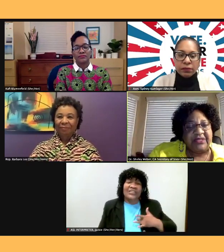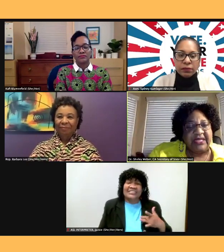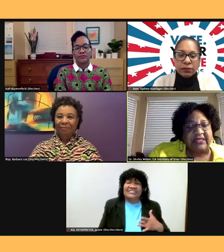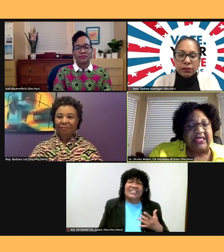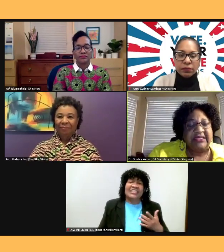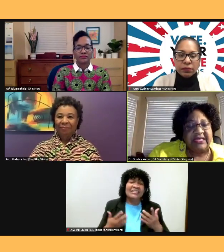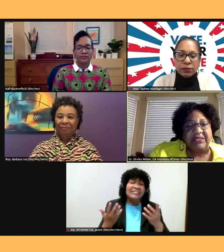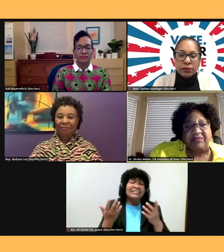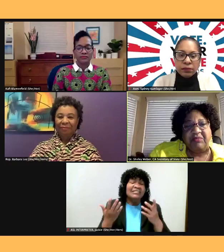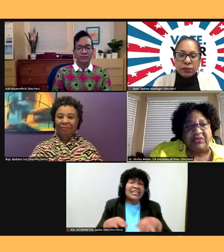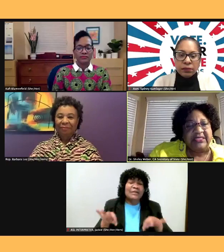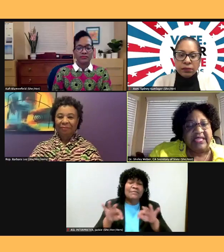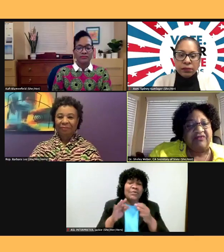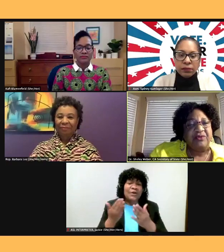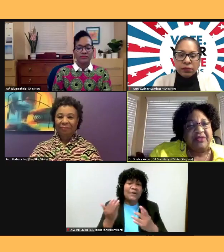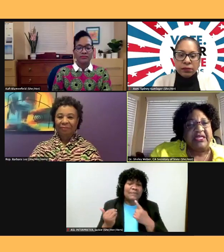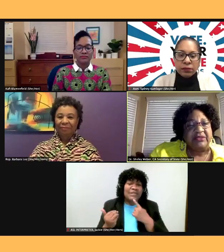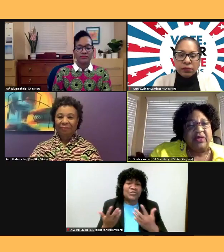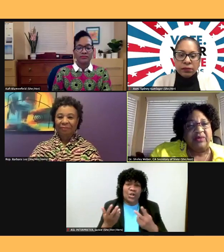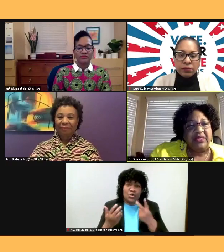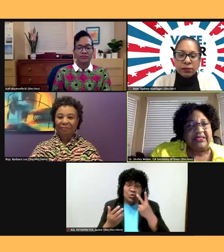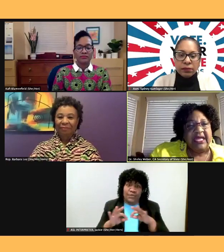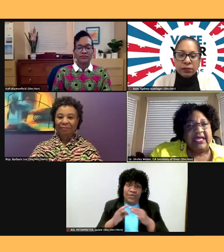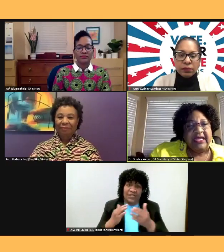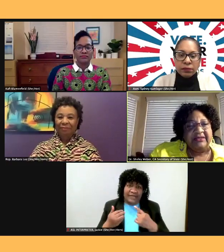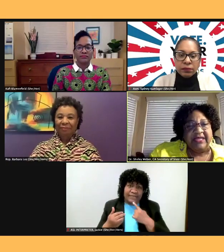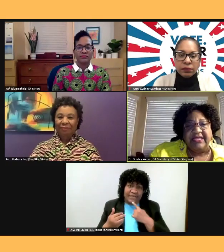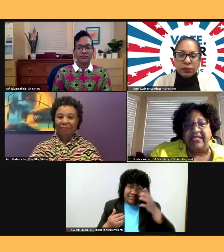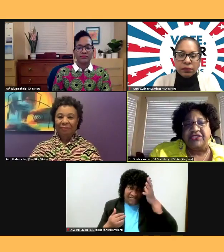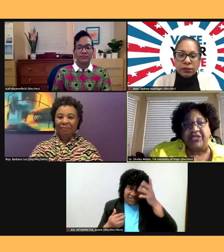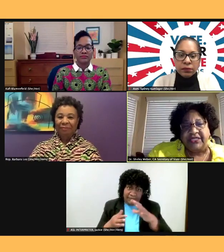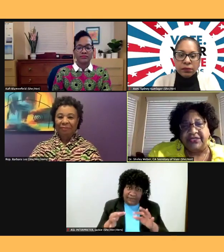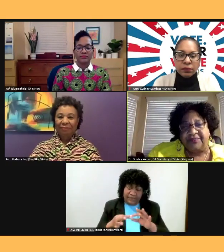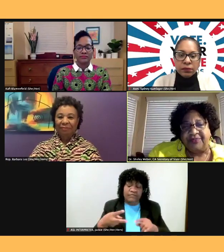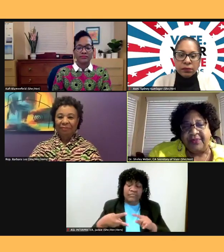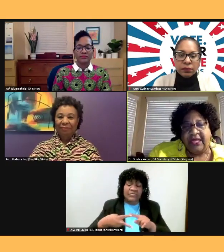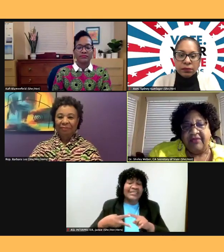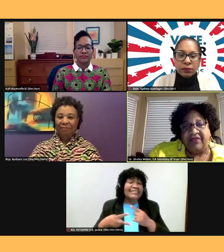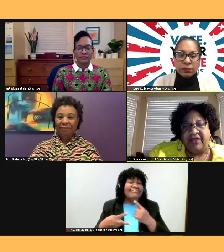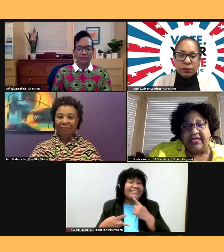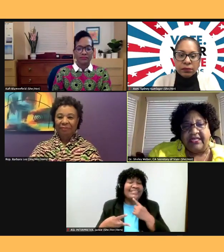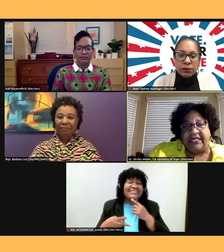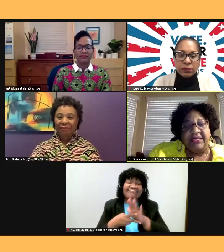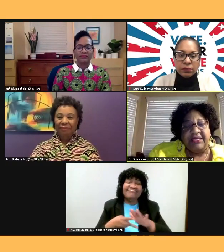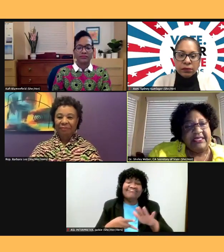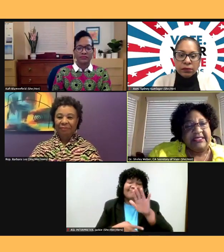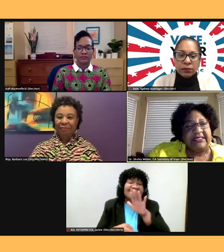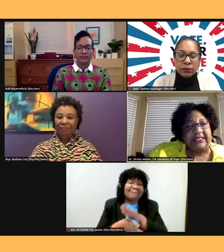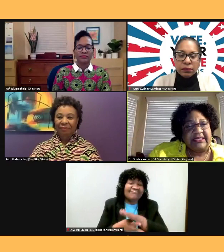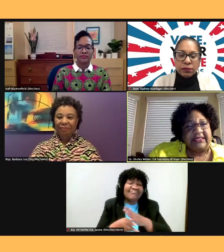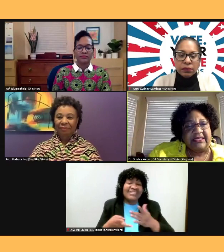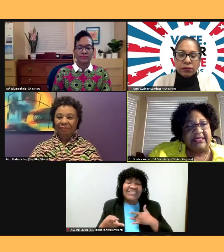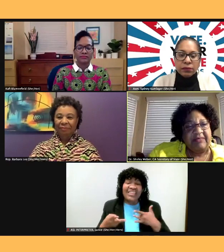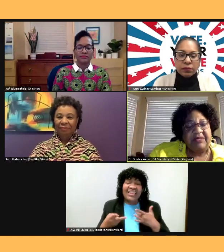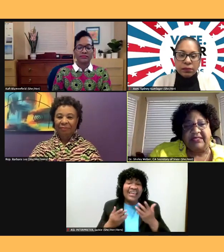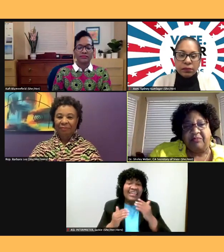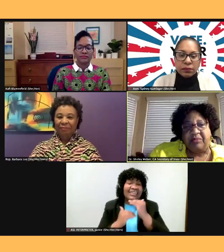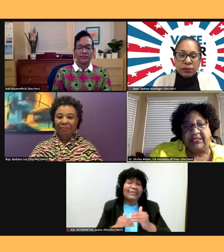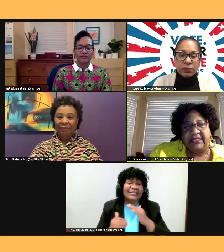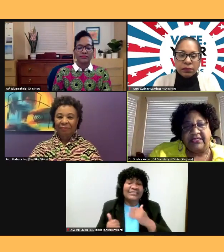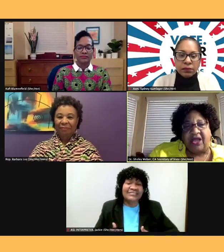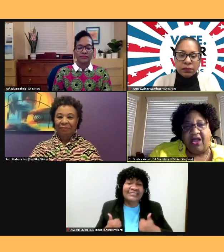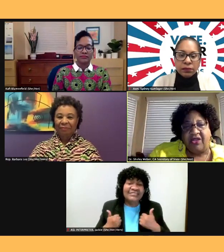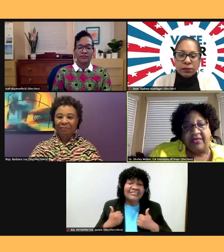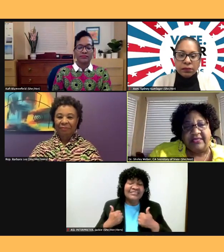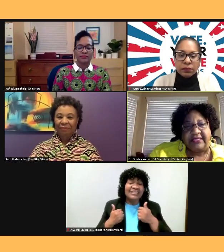missed most in life, two things. One was, uh, the education. He felt that it limited his existence. It limited his ability to argue his